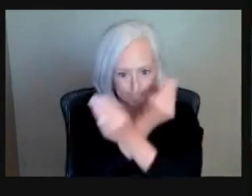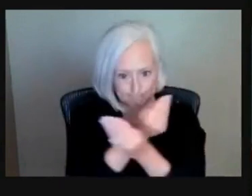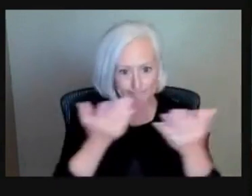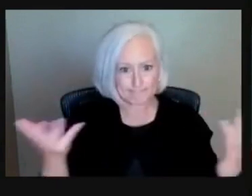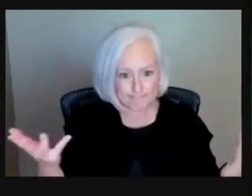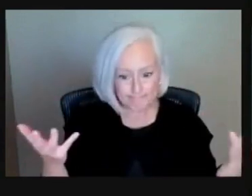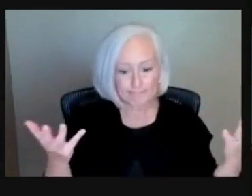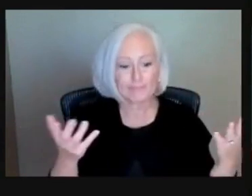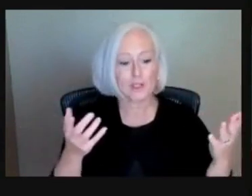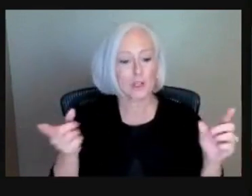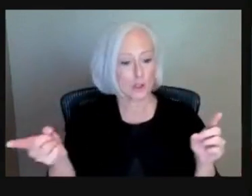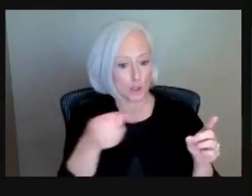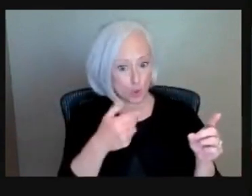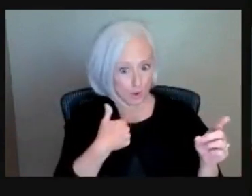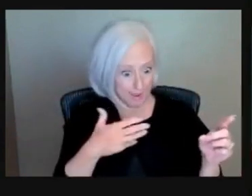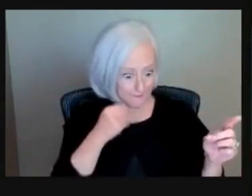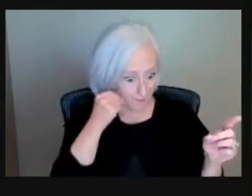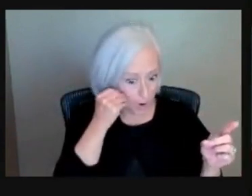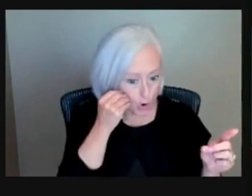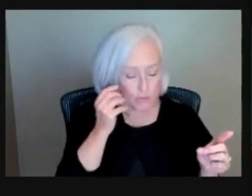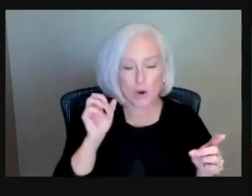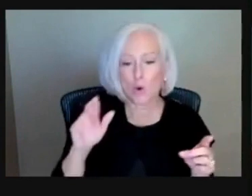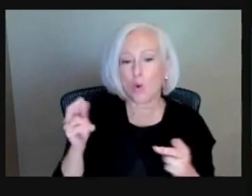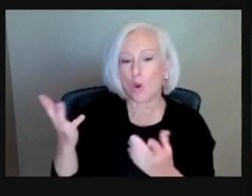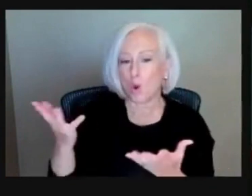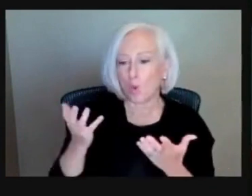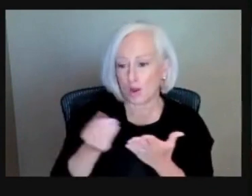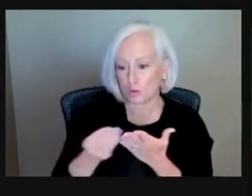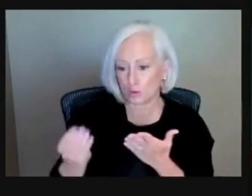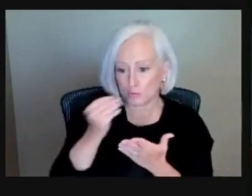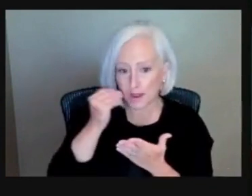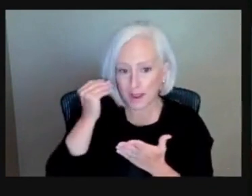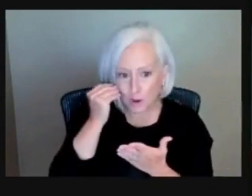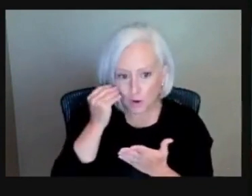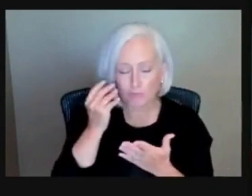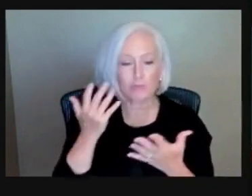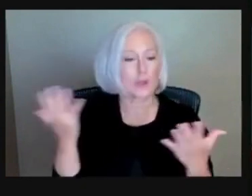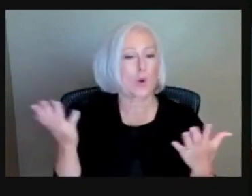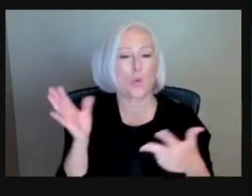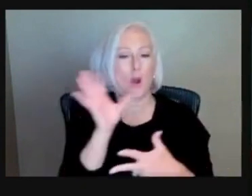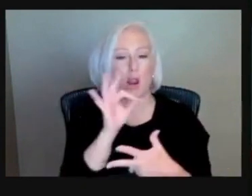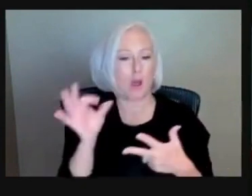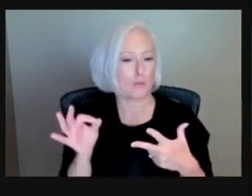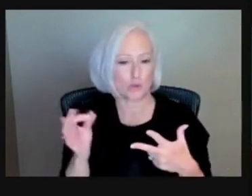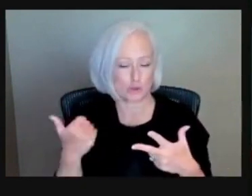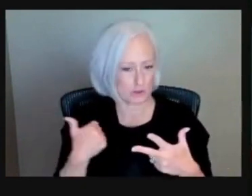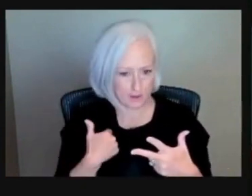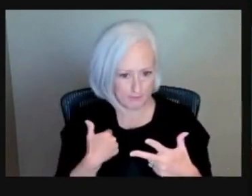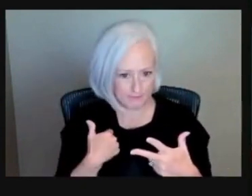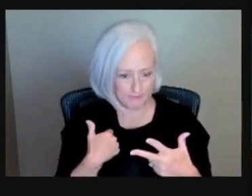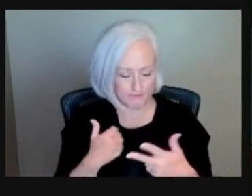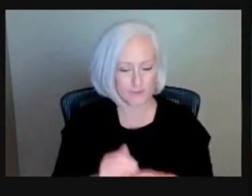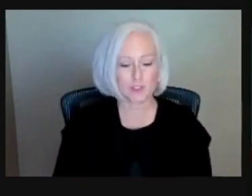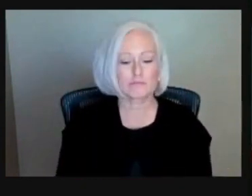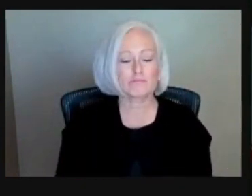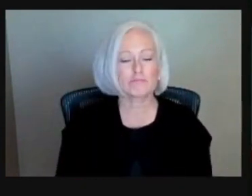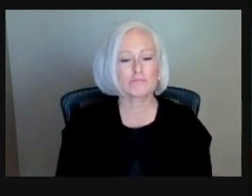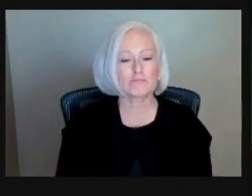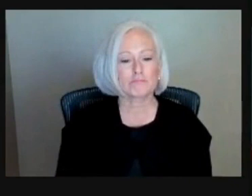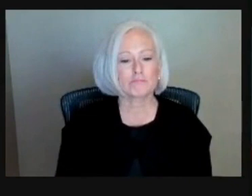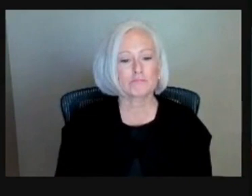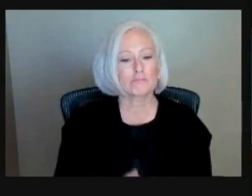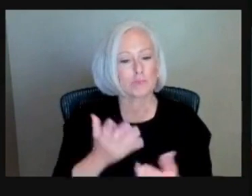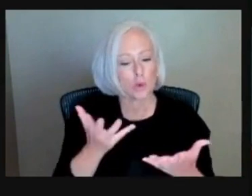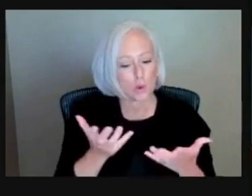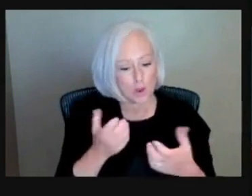So if you're thinking and buying, you want to be informed of these options. We want to make sure you have the information and guidance to work